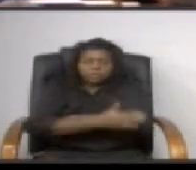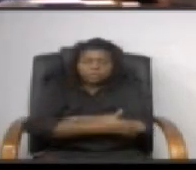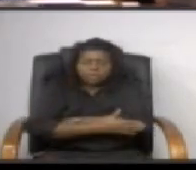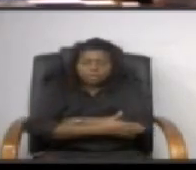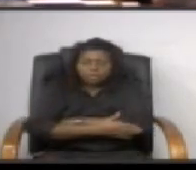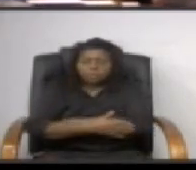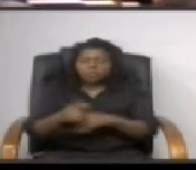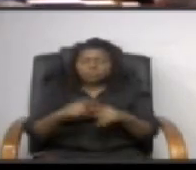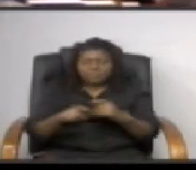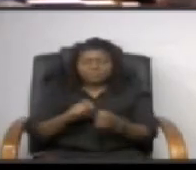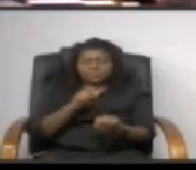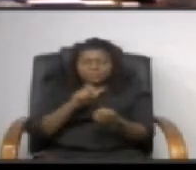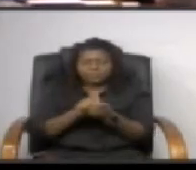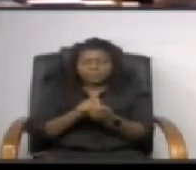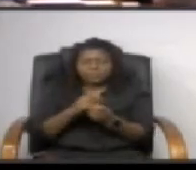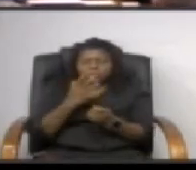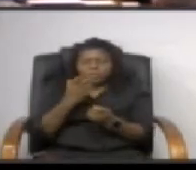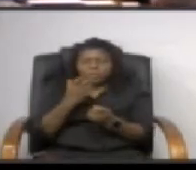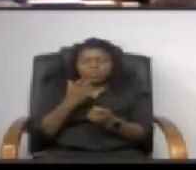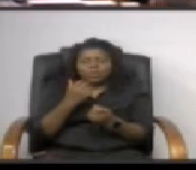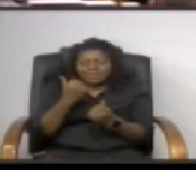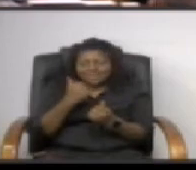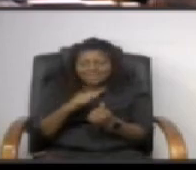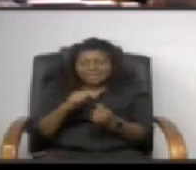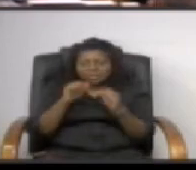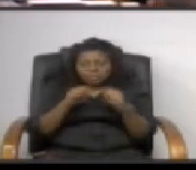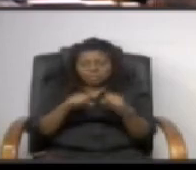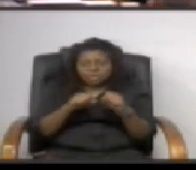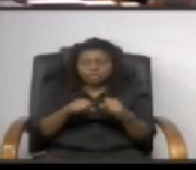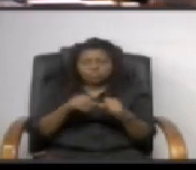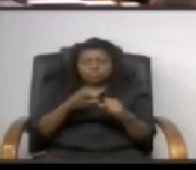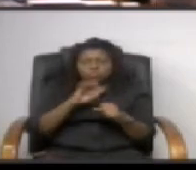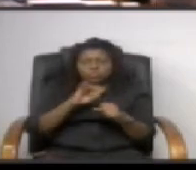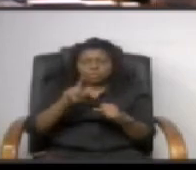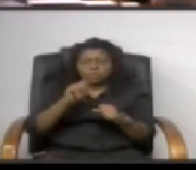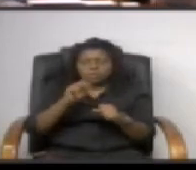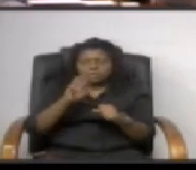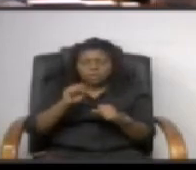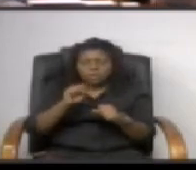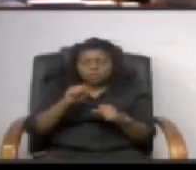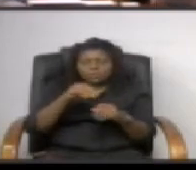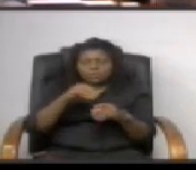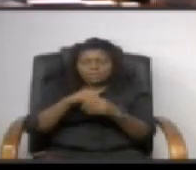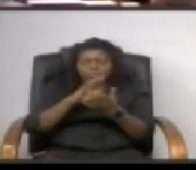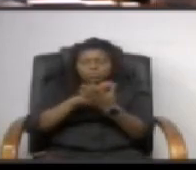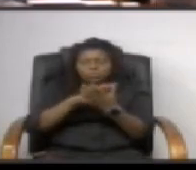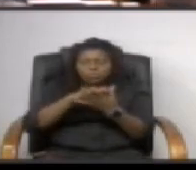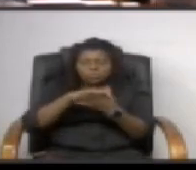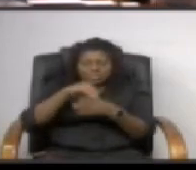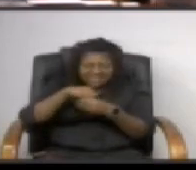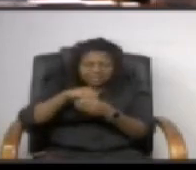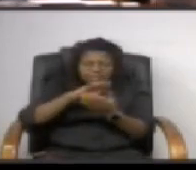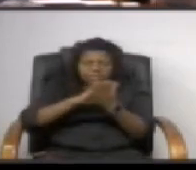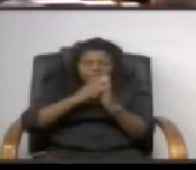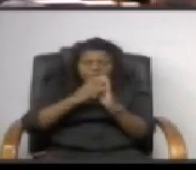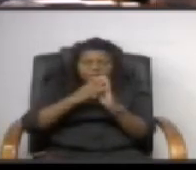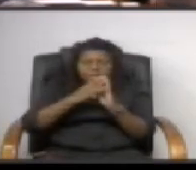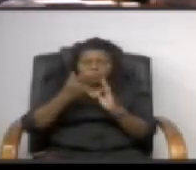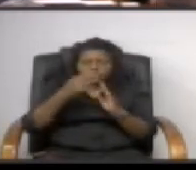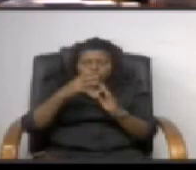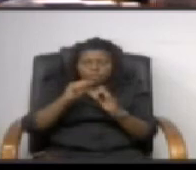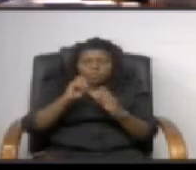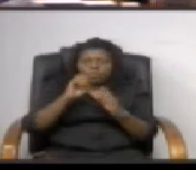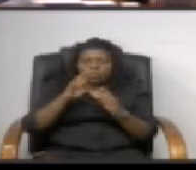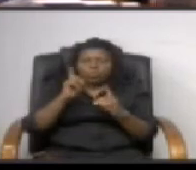specifically we want to identify any potential cell towers at any schools in the city of greenbelt or where our greenbelt